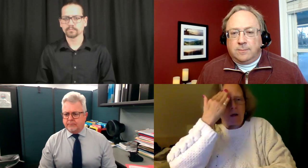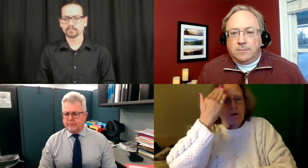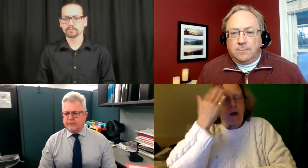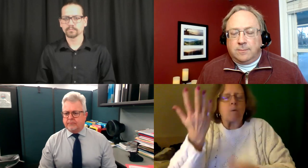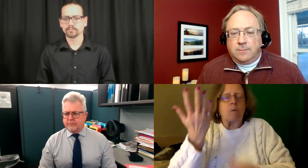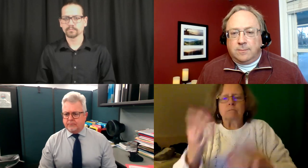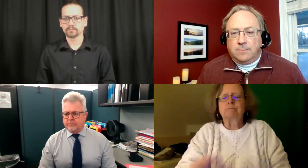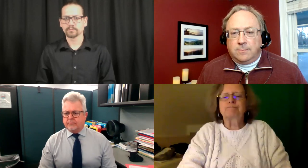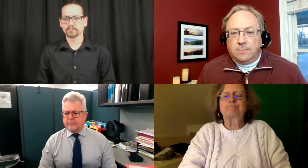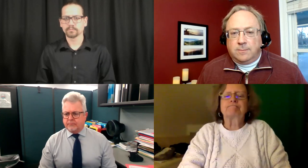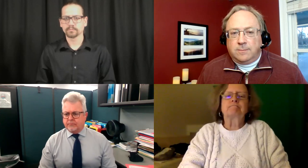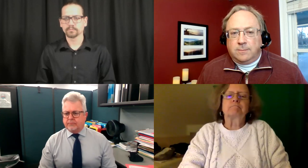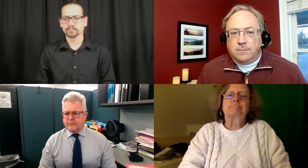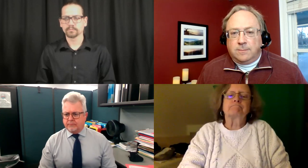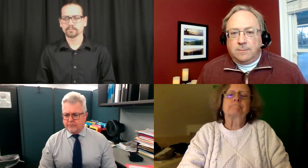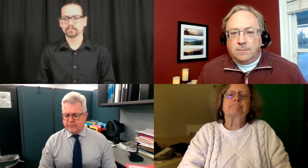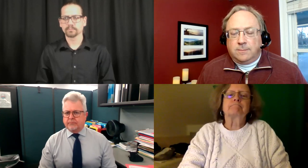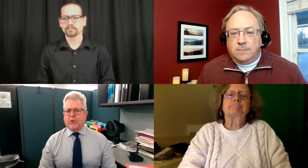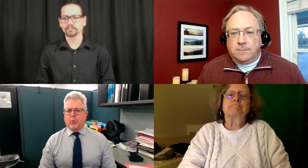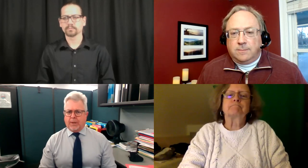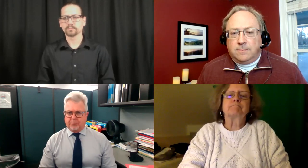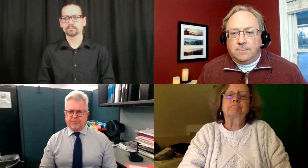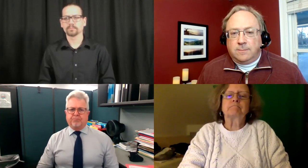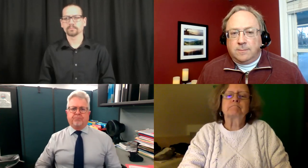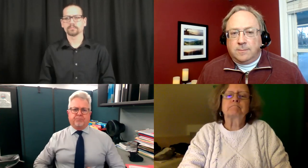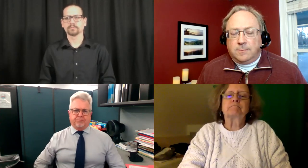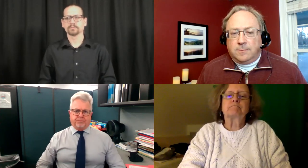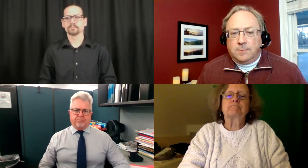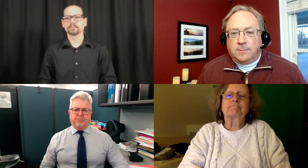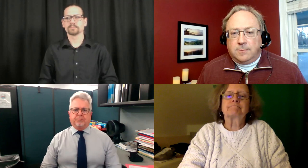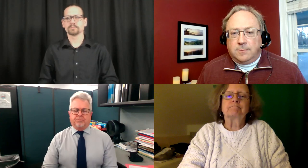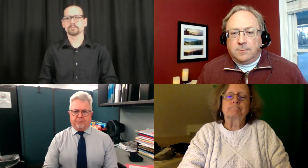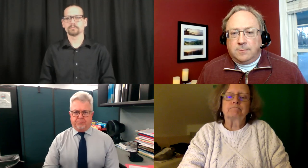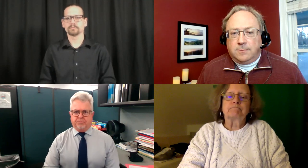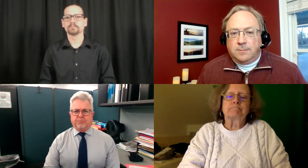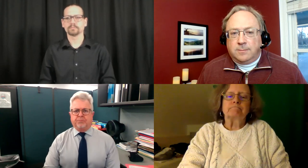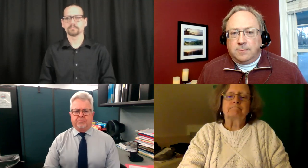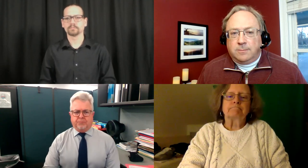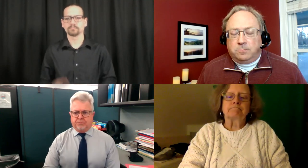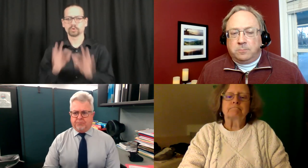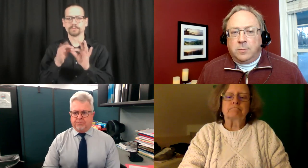what I don't know is, how will I be aware, you know, what kind of documentation I need for travel?